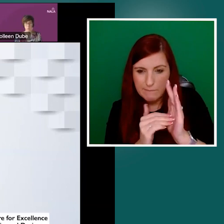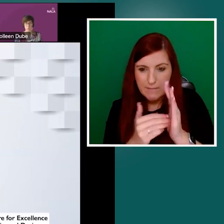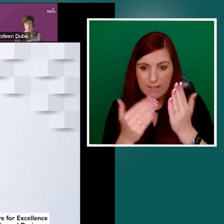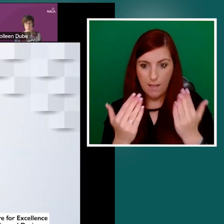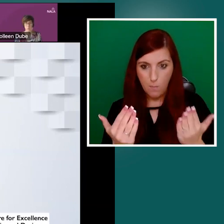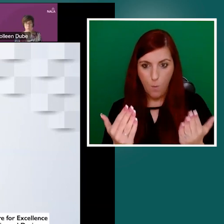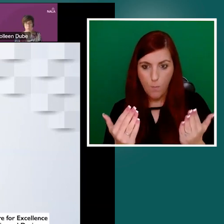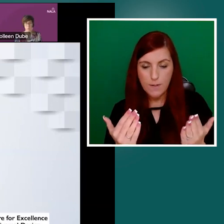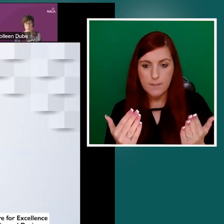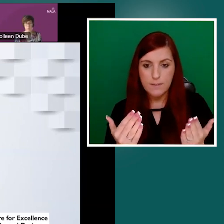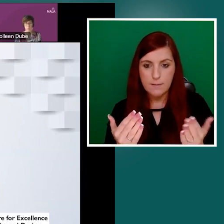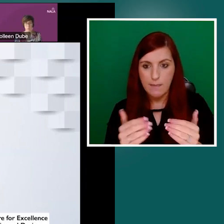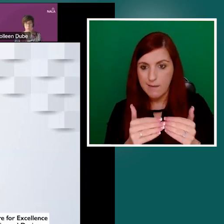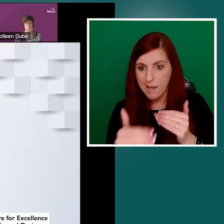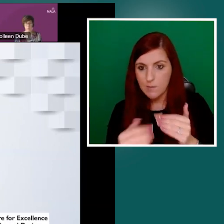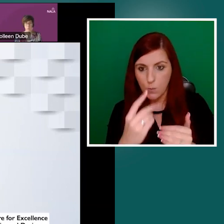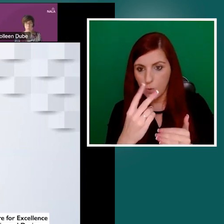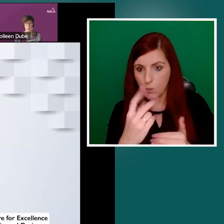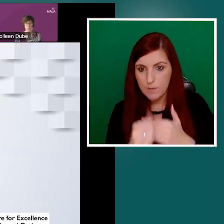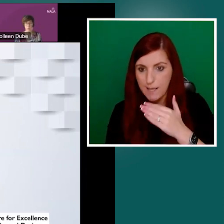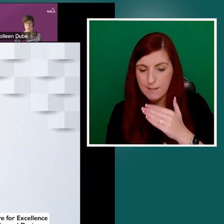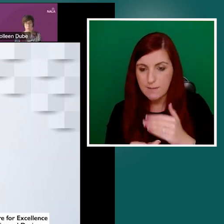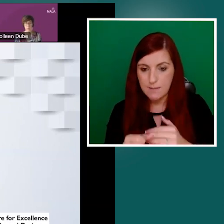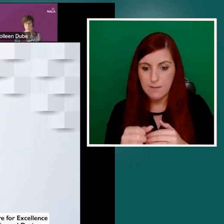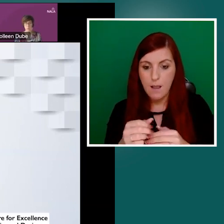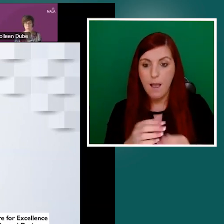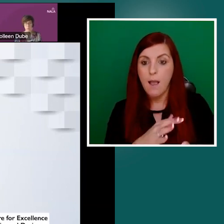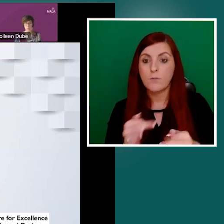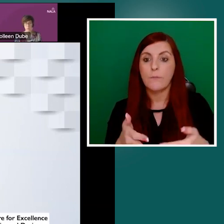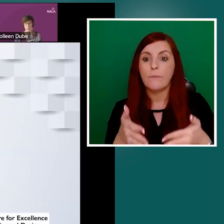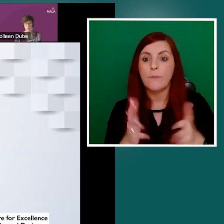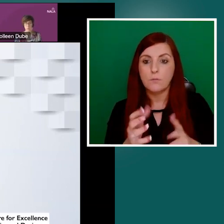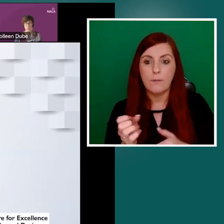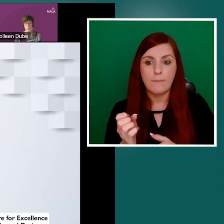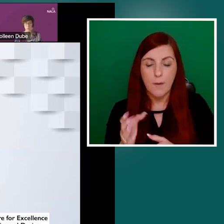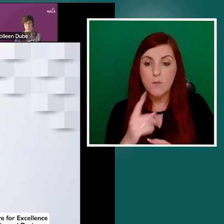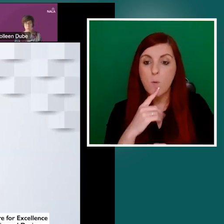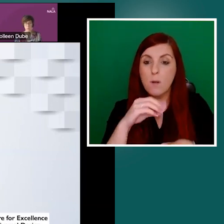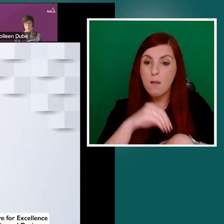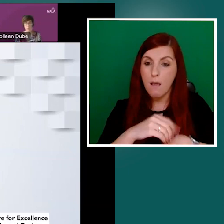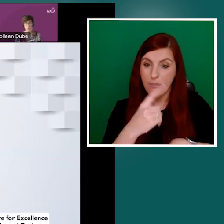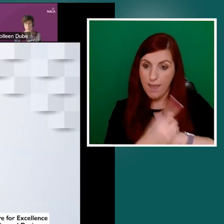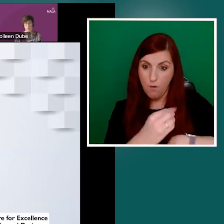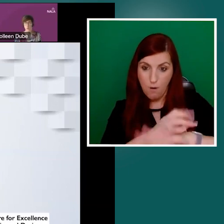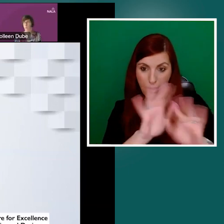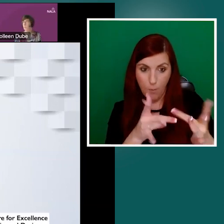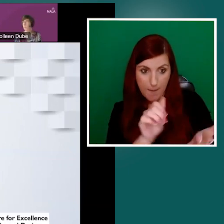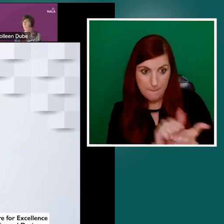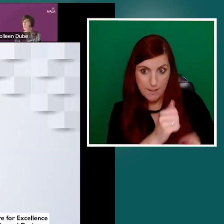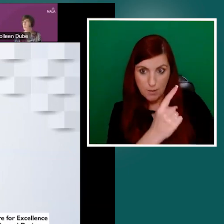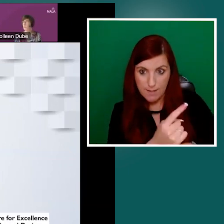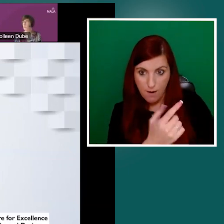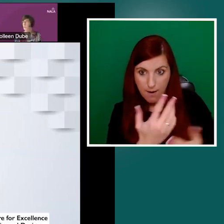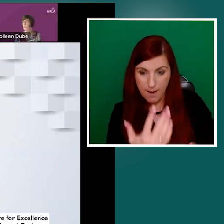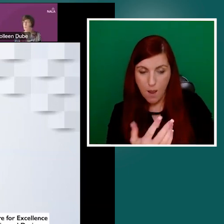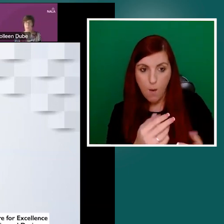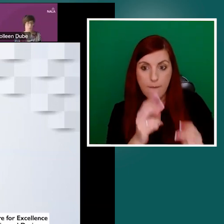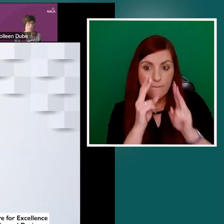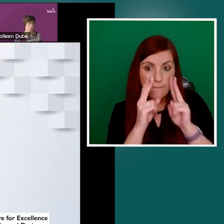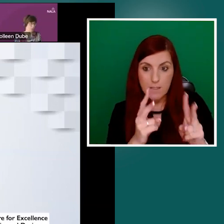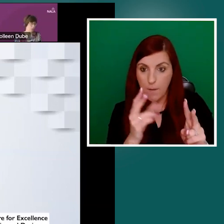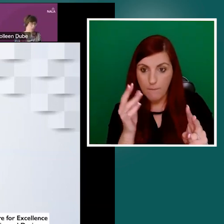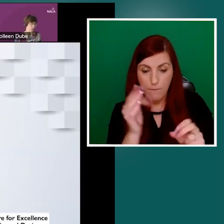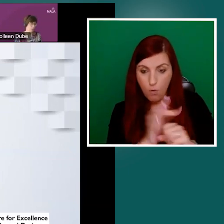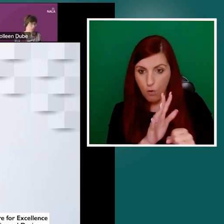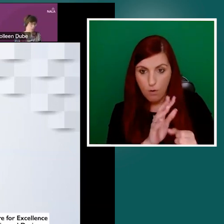webpage is usable for printing and for most users. And an error that we've